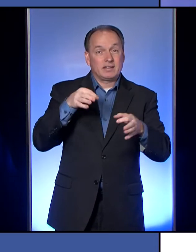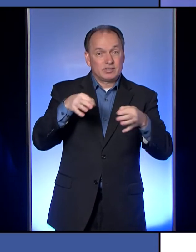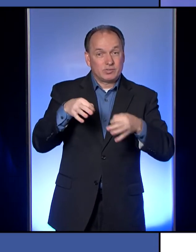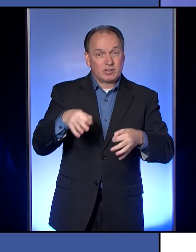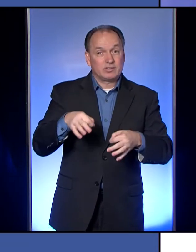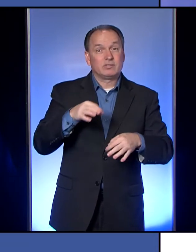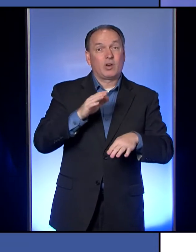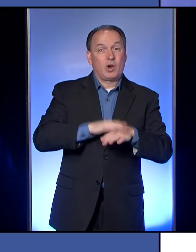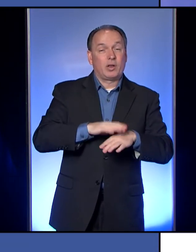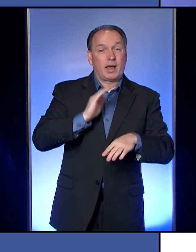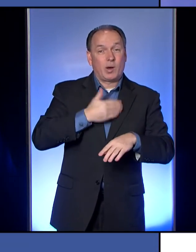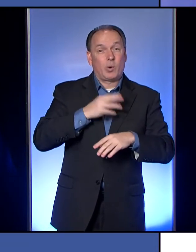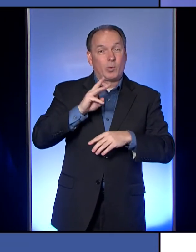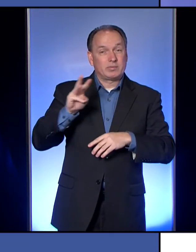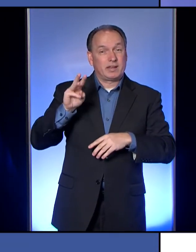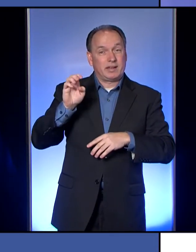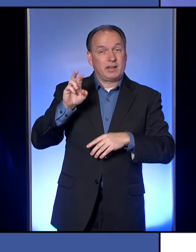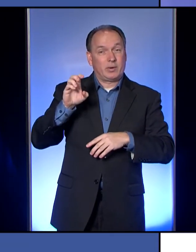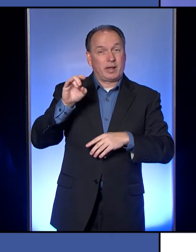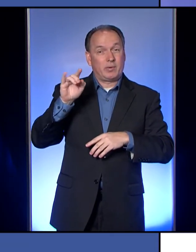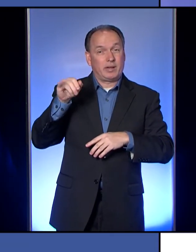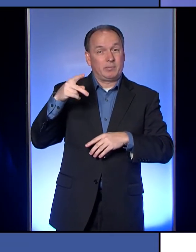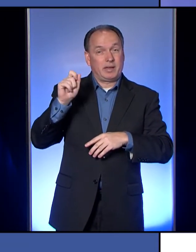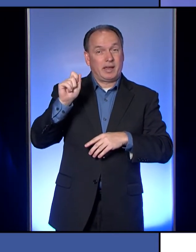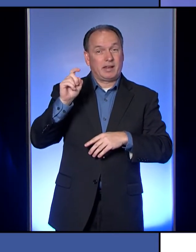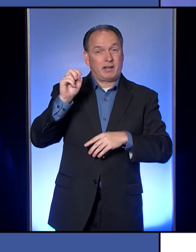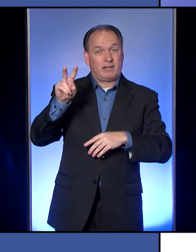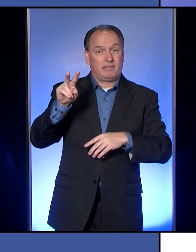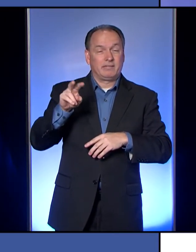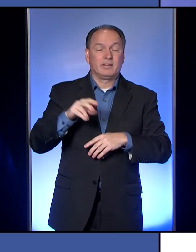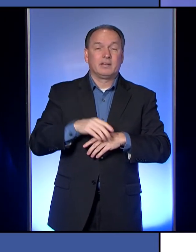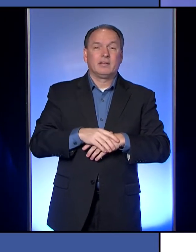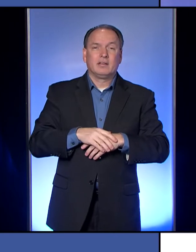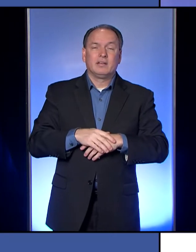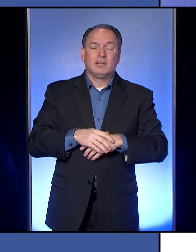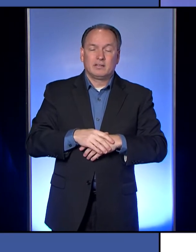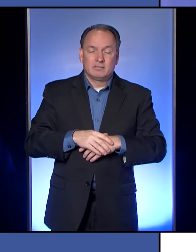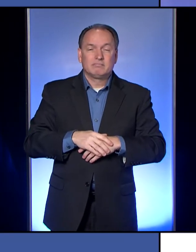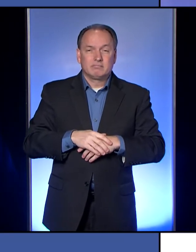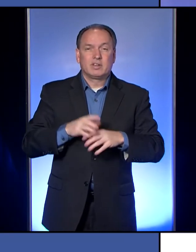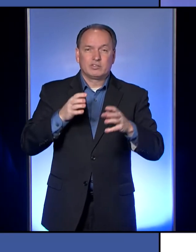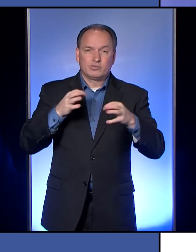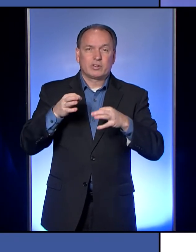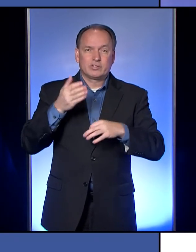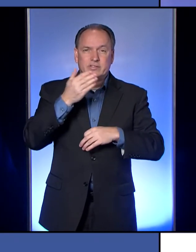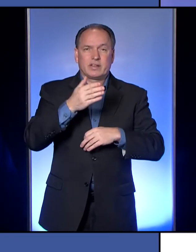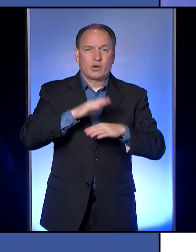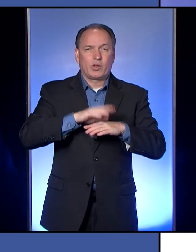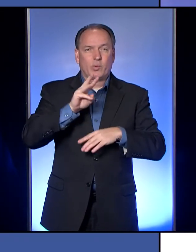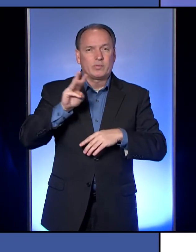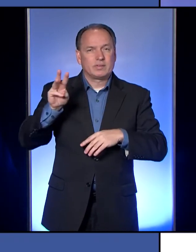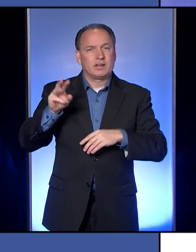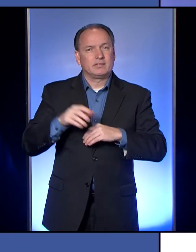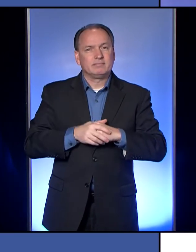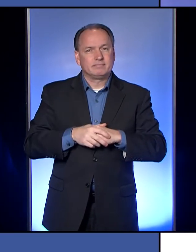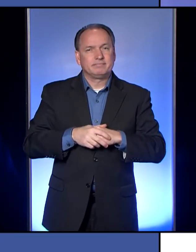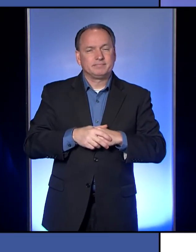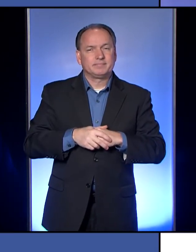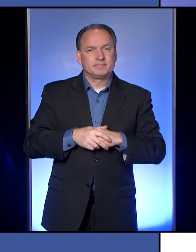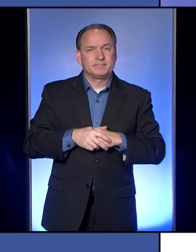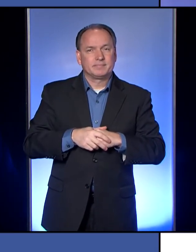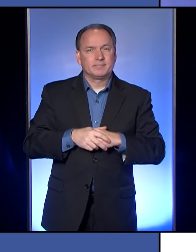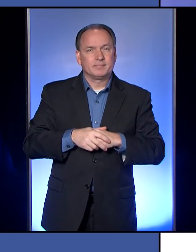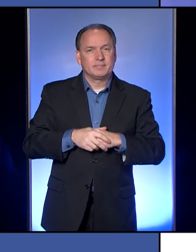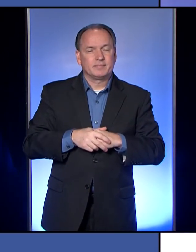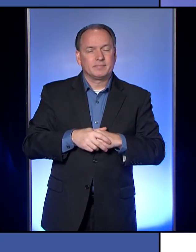eriecountypa.gov, as well as the one that you can make with a couple of rubber bands and some material as well as ones that have, um,